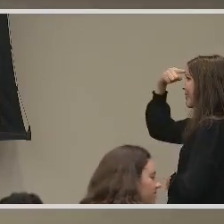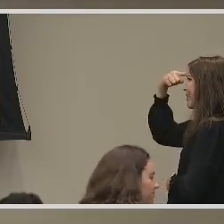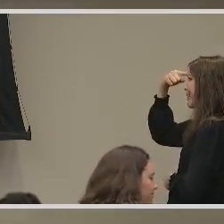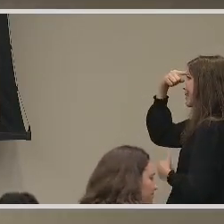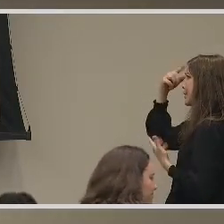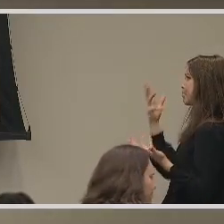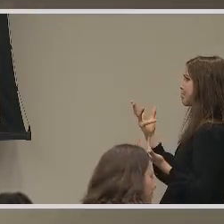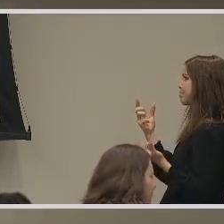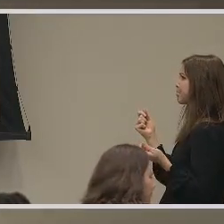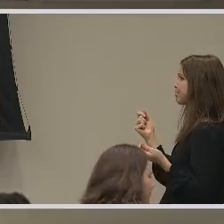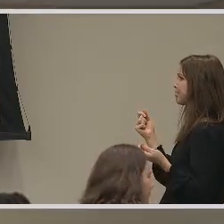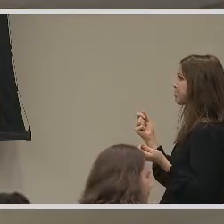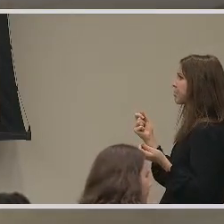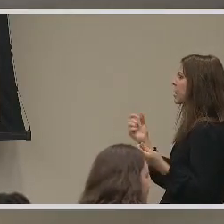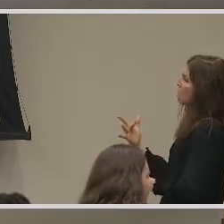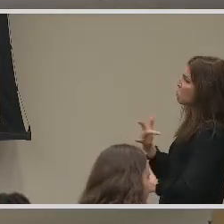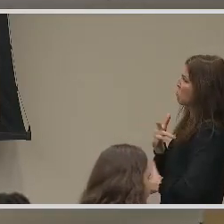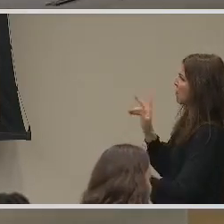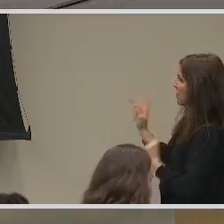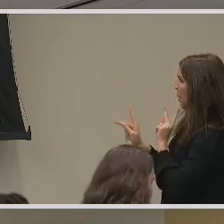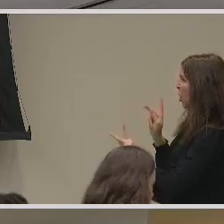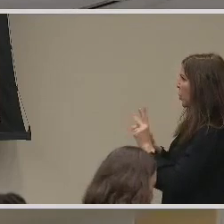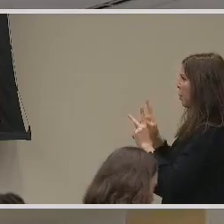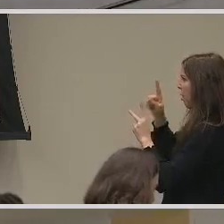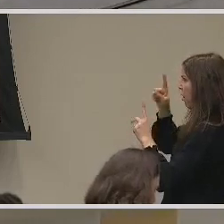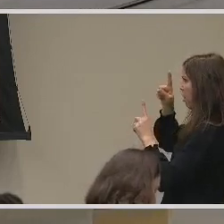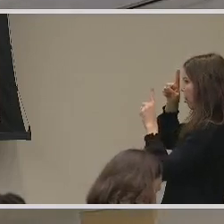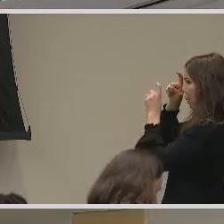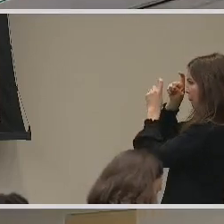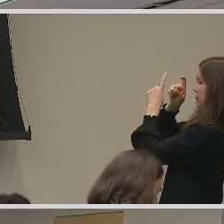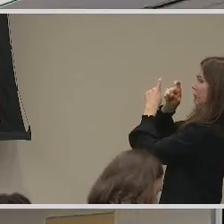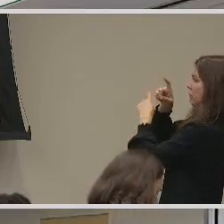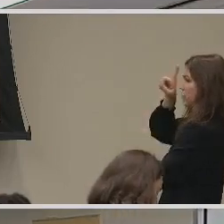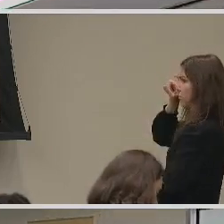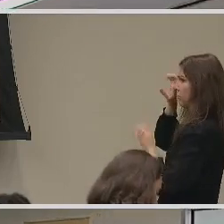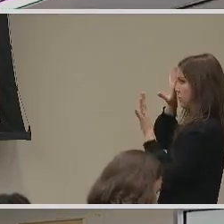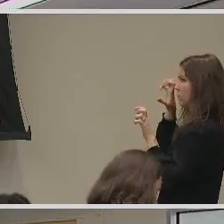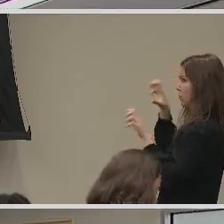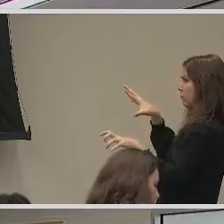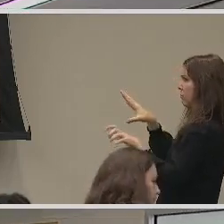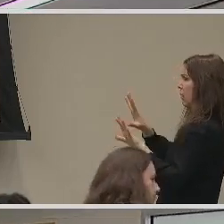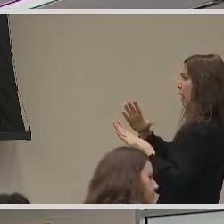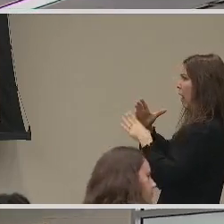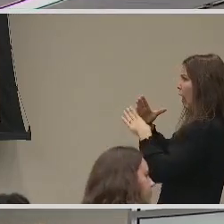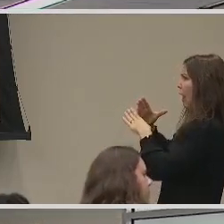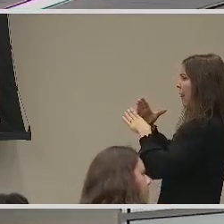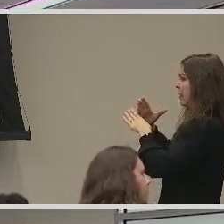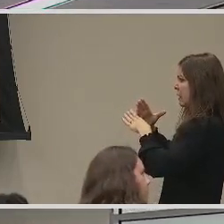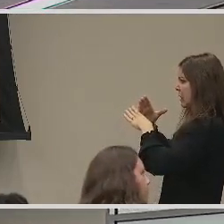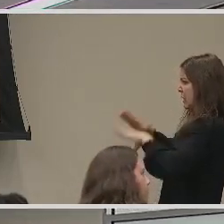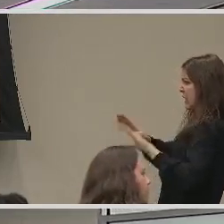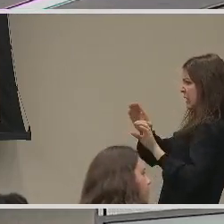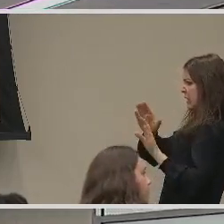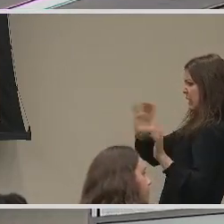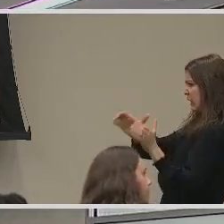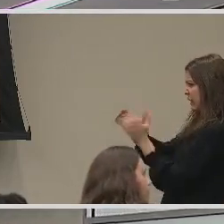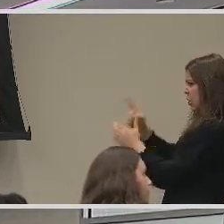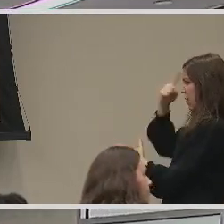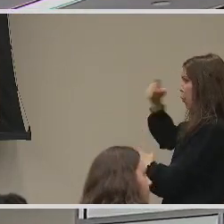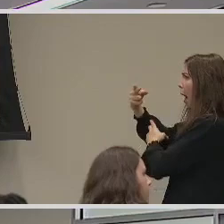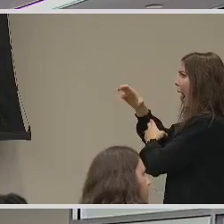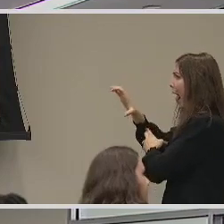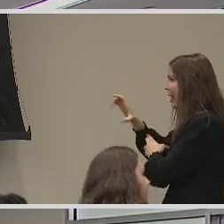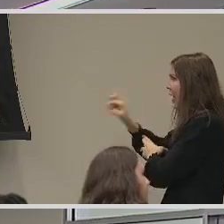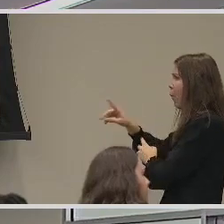typical people are puzzled sometimes at the divisions in handicapped or disabled communities.